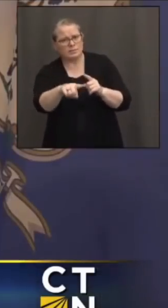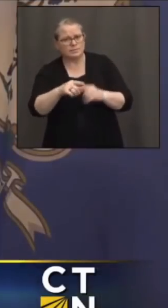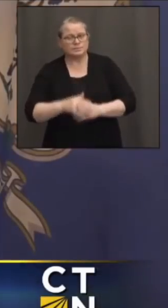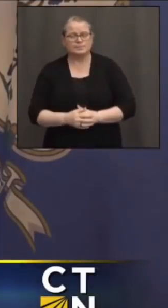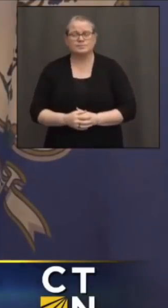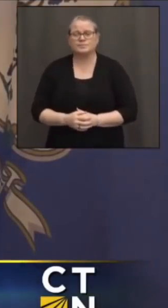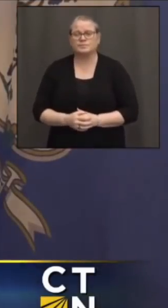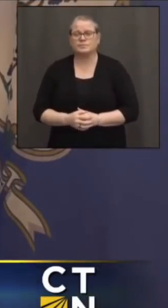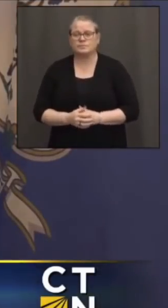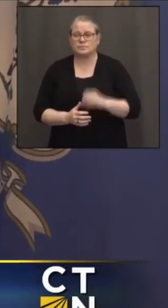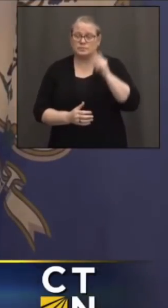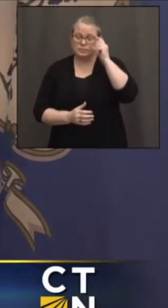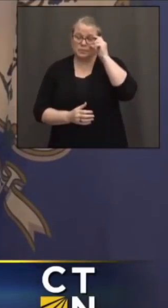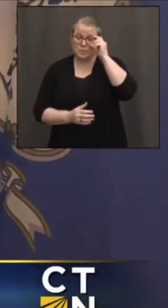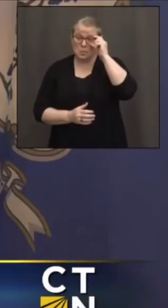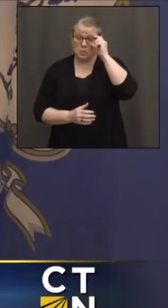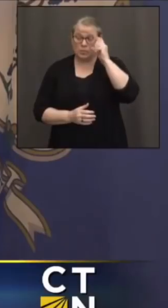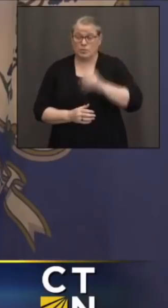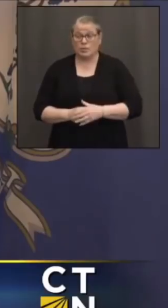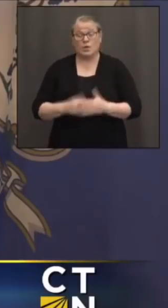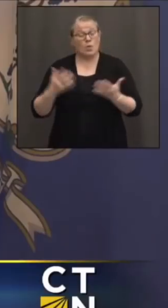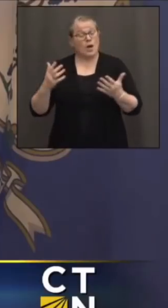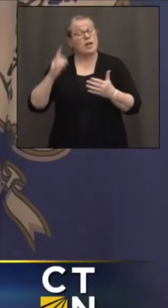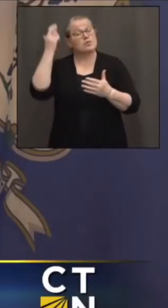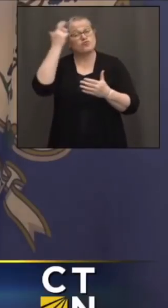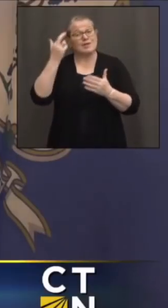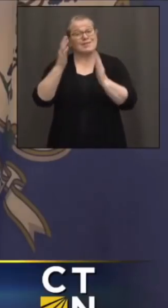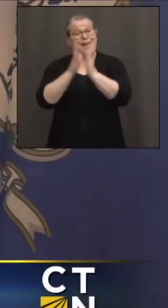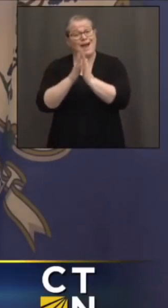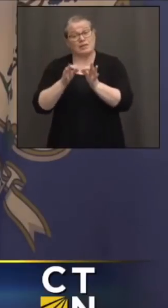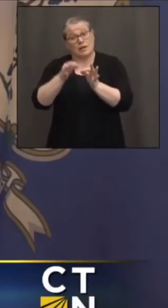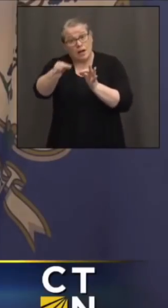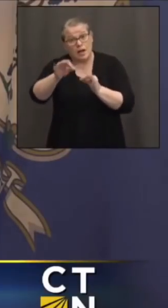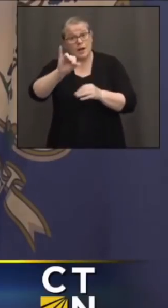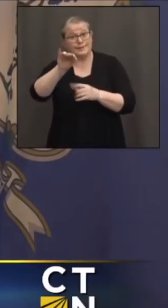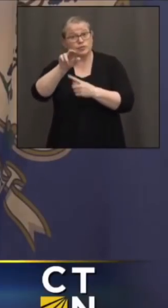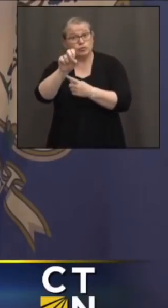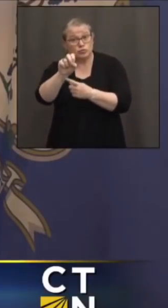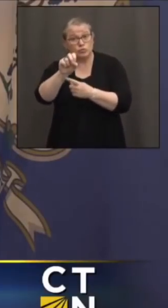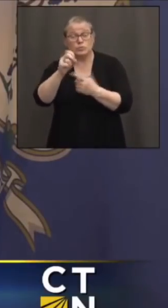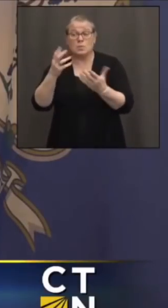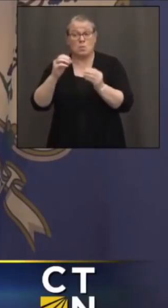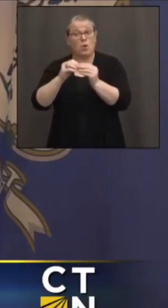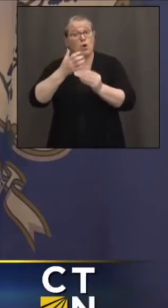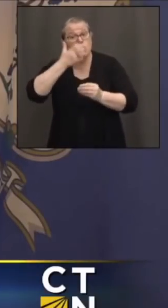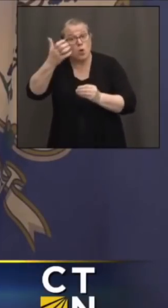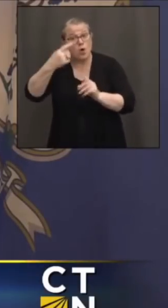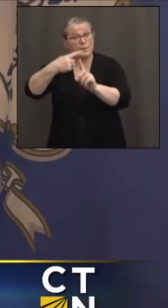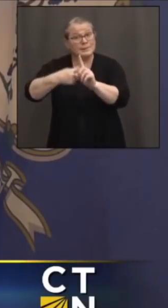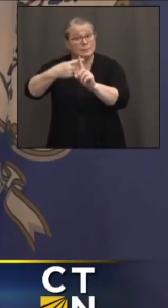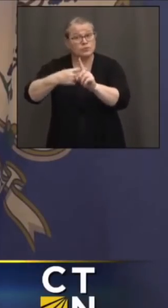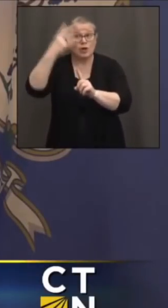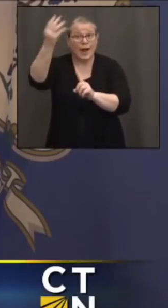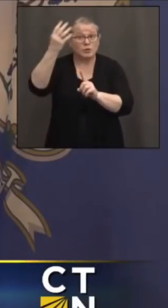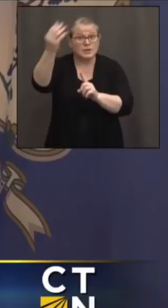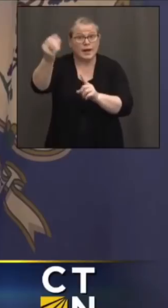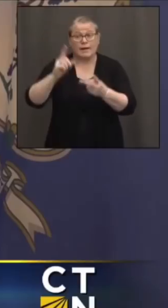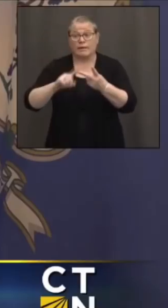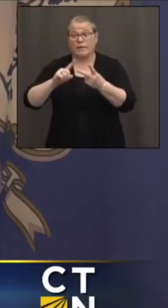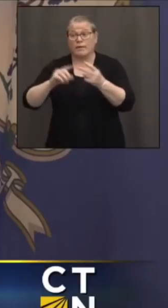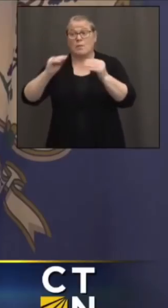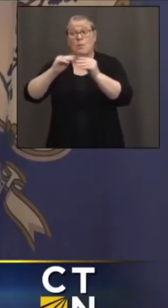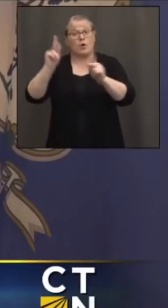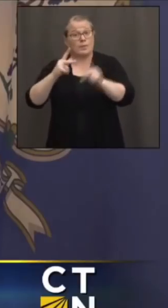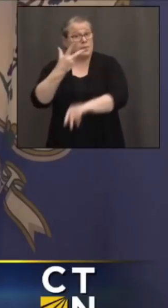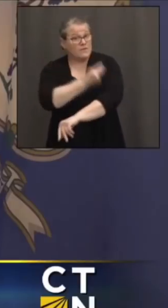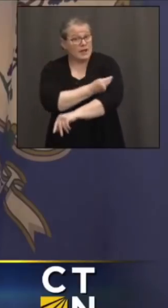that it's warmer and you're more likely to be vaccinated in June than you are in May. I can tell you that I feel very